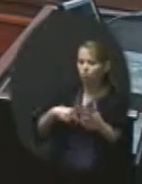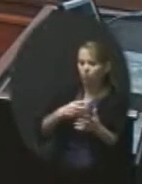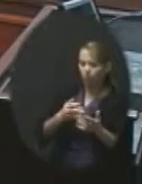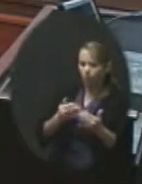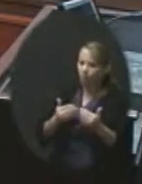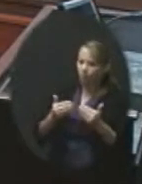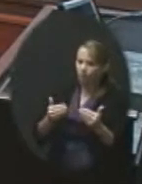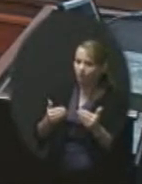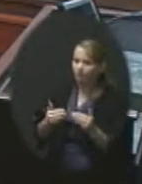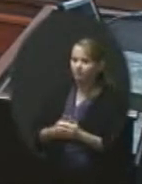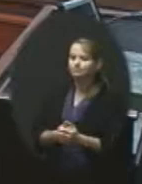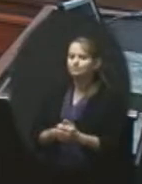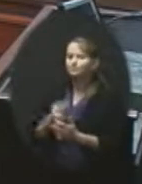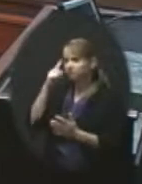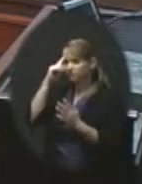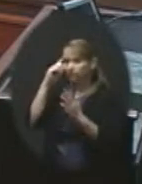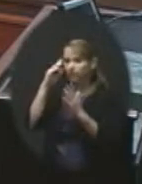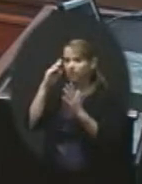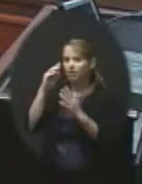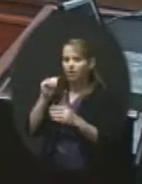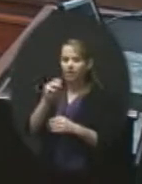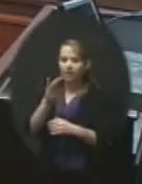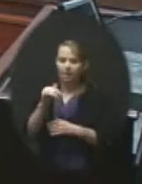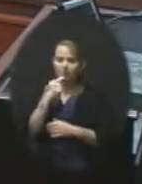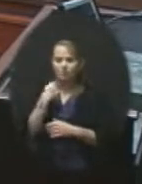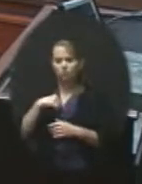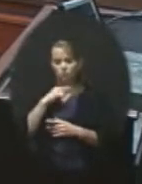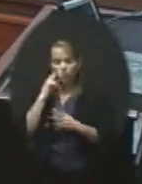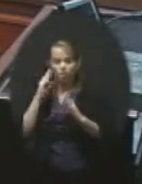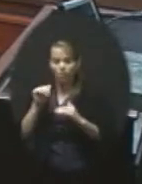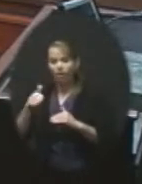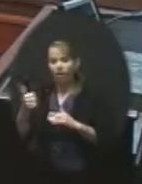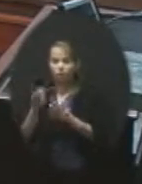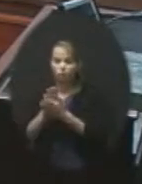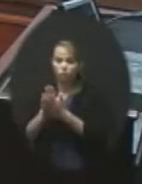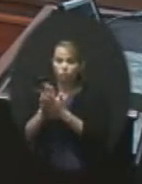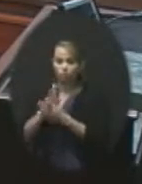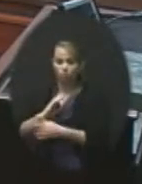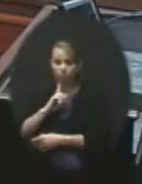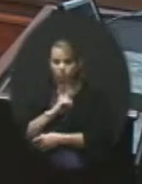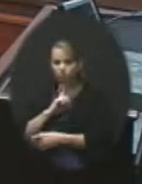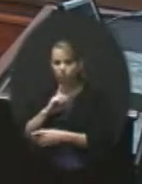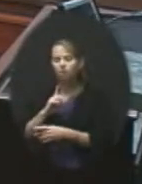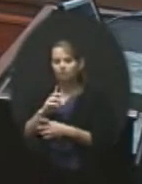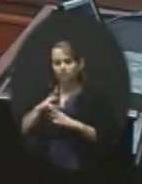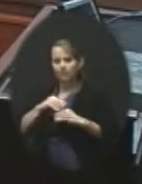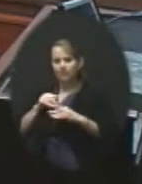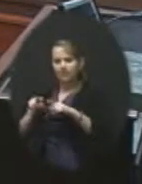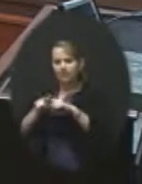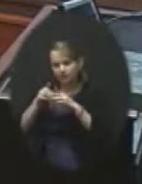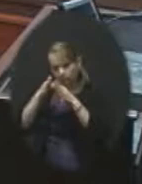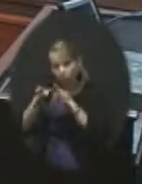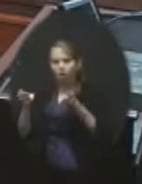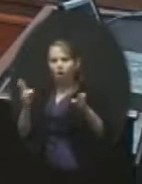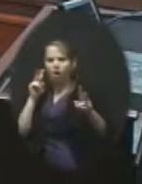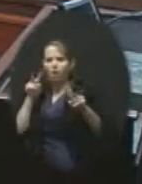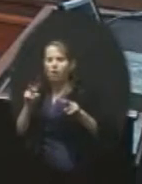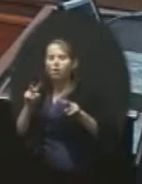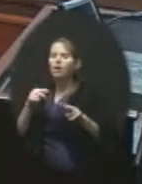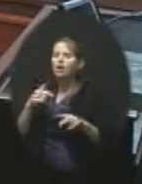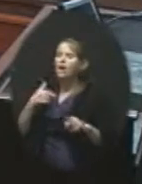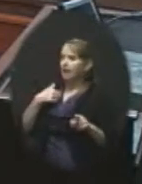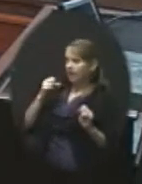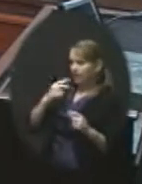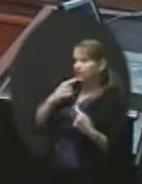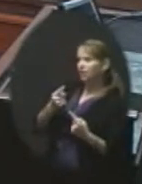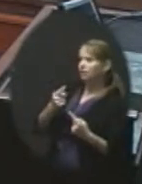And we hope other, other school boards are taking that same broad view, but we don't get to control that. Right. But I can tell you not all of them look at it that way. That's